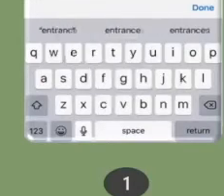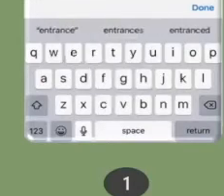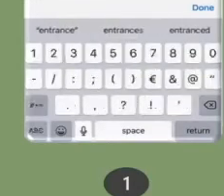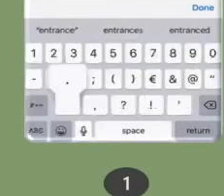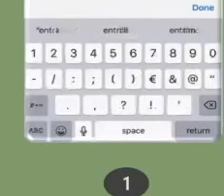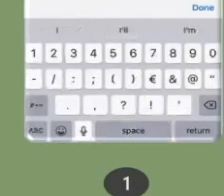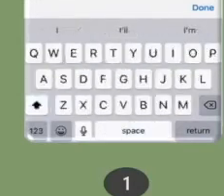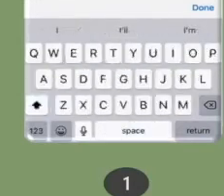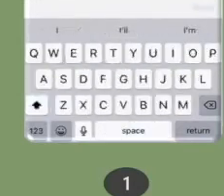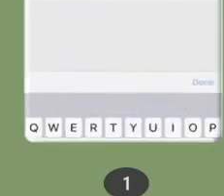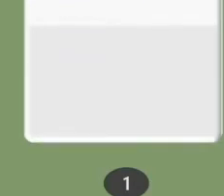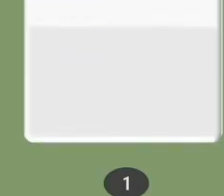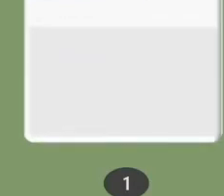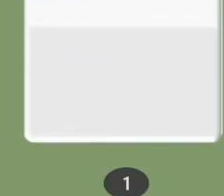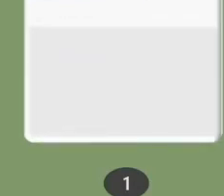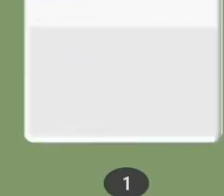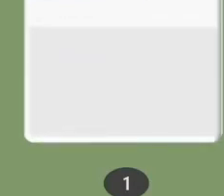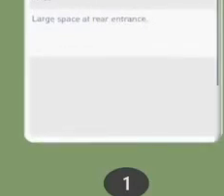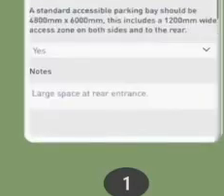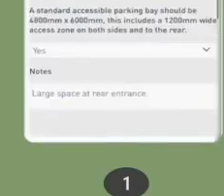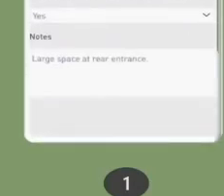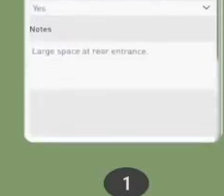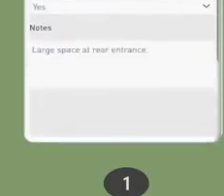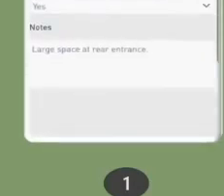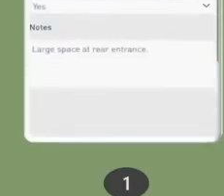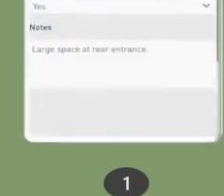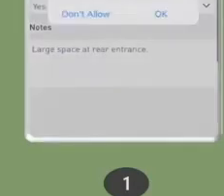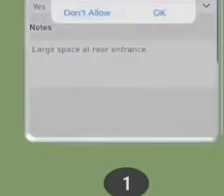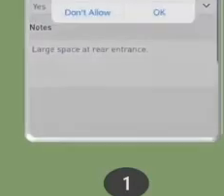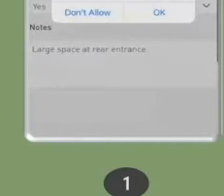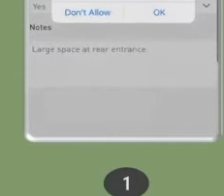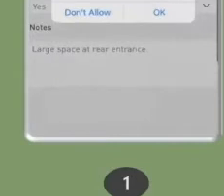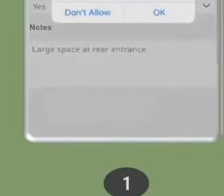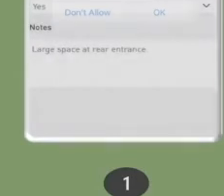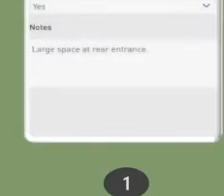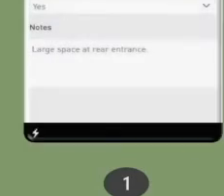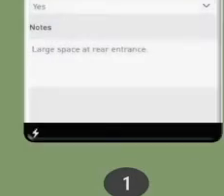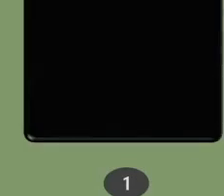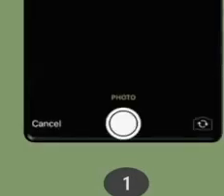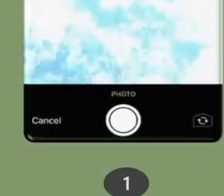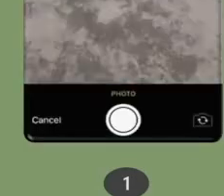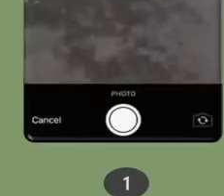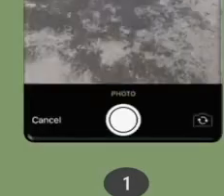Once you, you, once you fill in this information, you can then add a photograph.